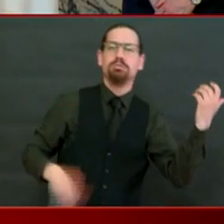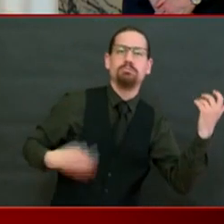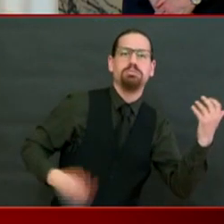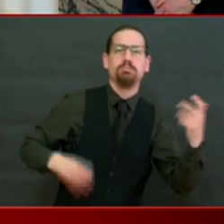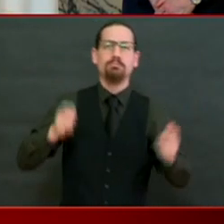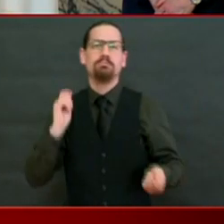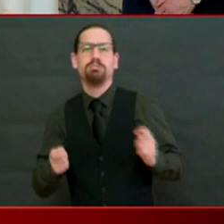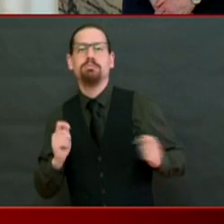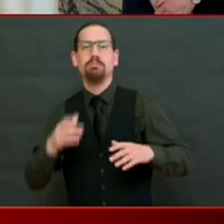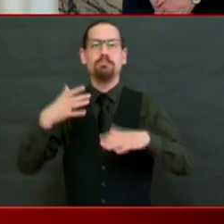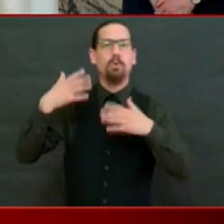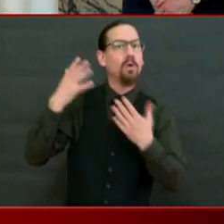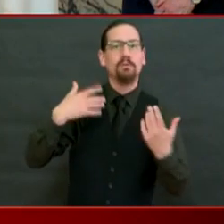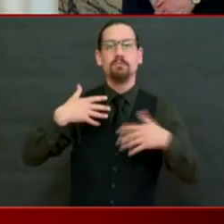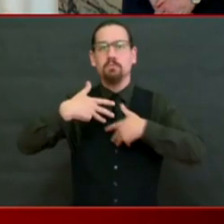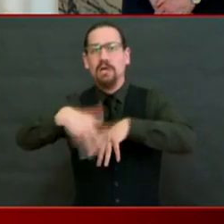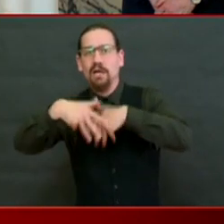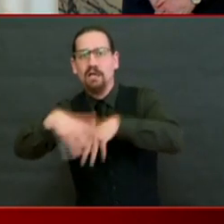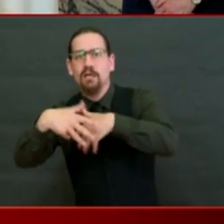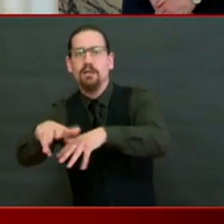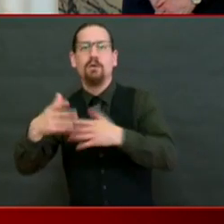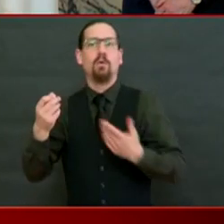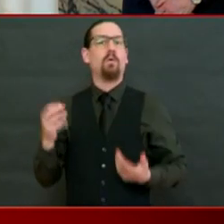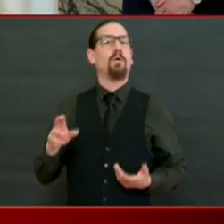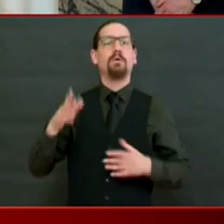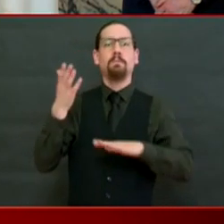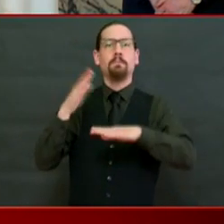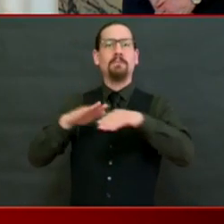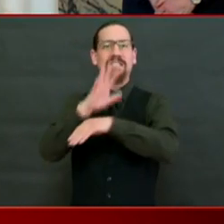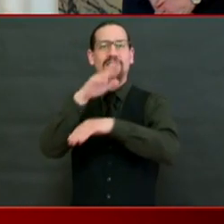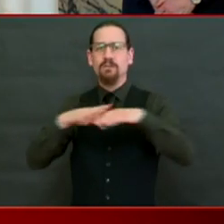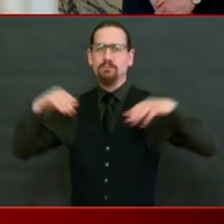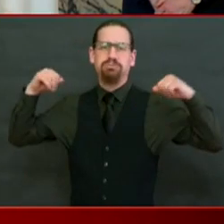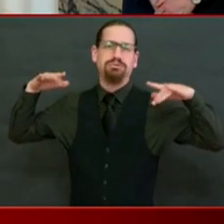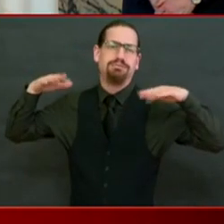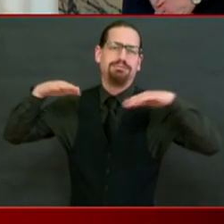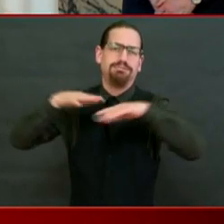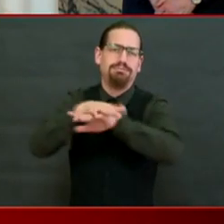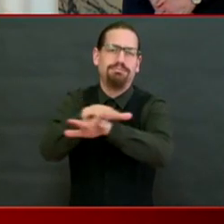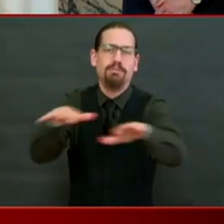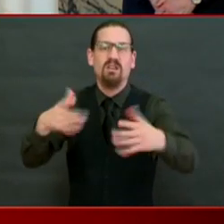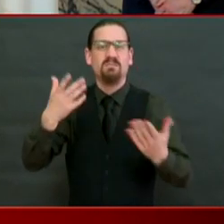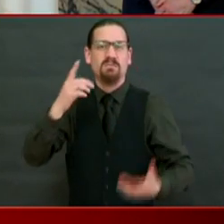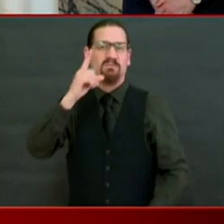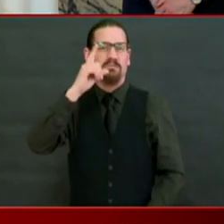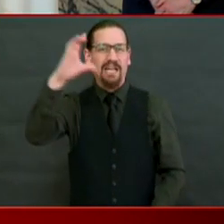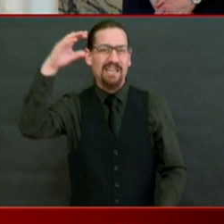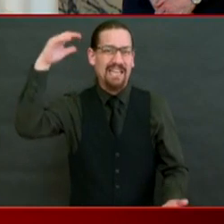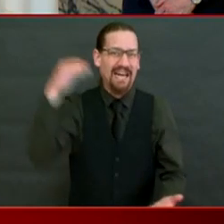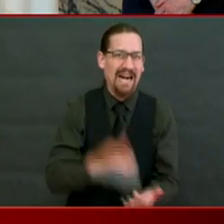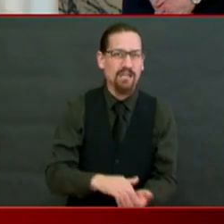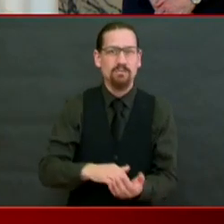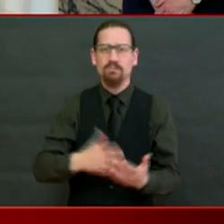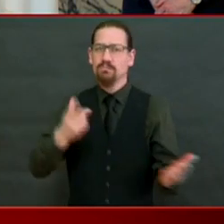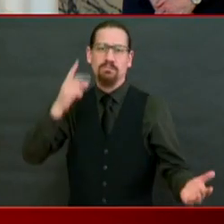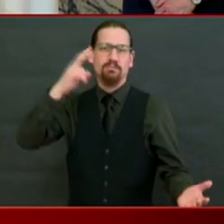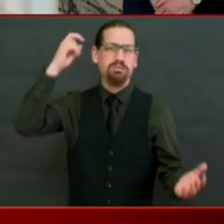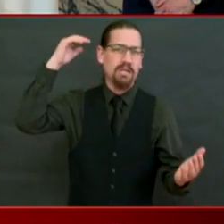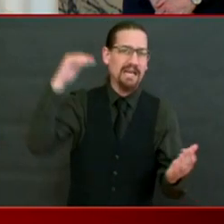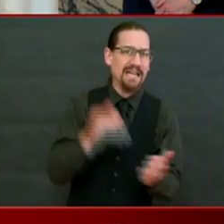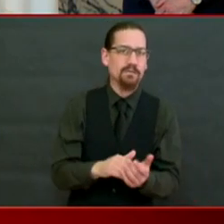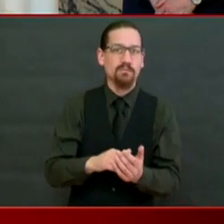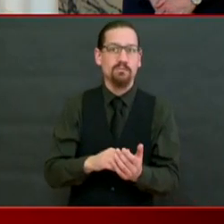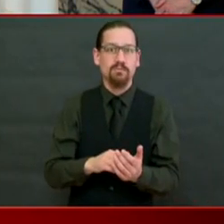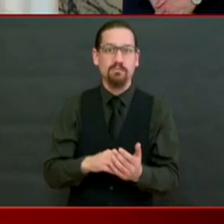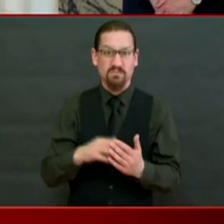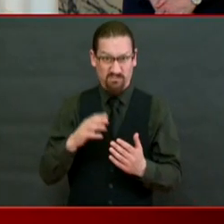with hundreds and hundreds of people, you are not going to be able to be that event in the state